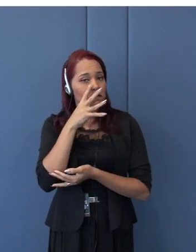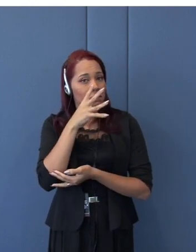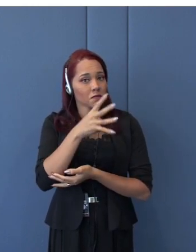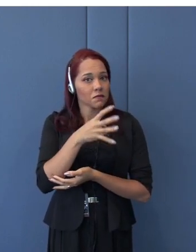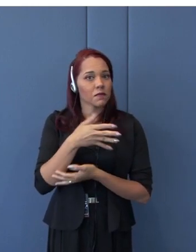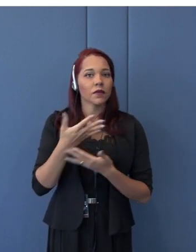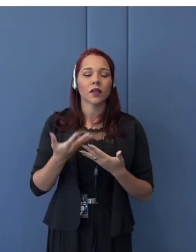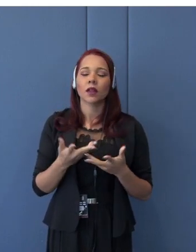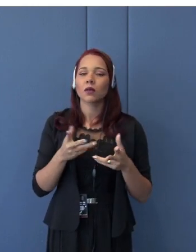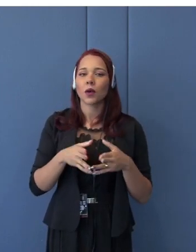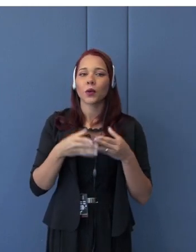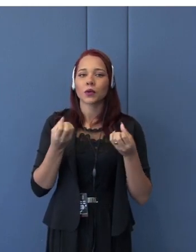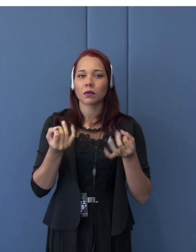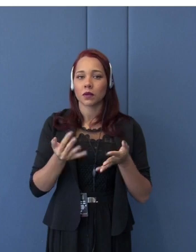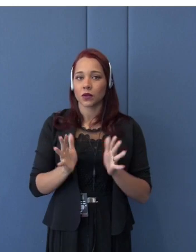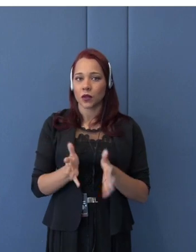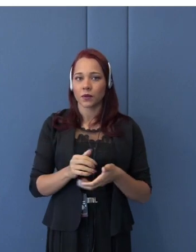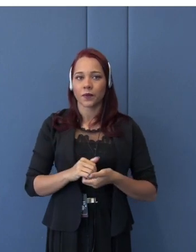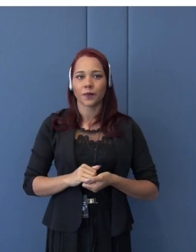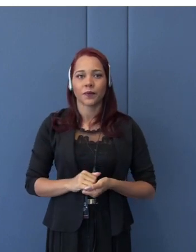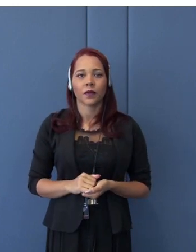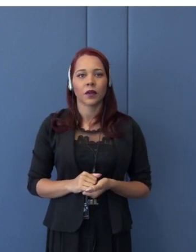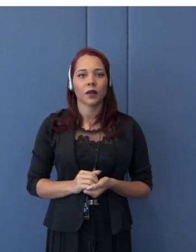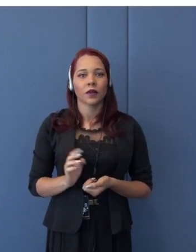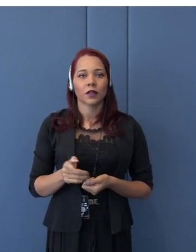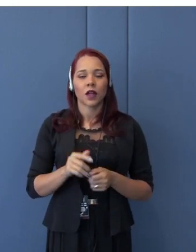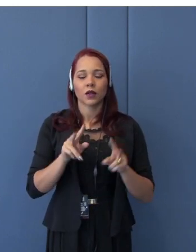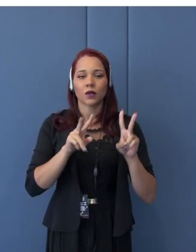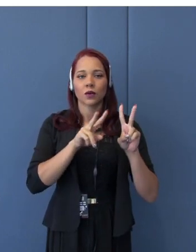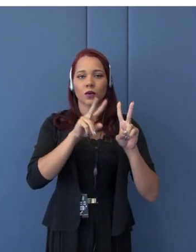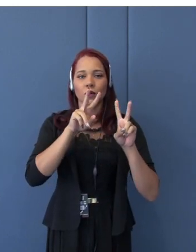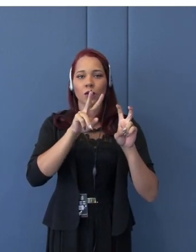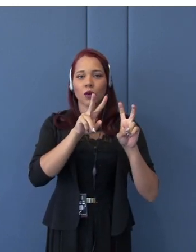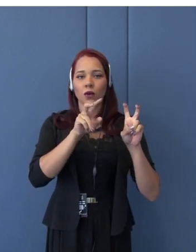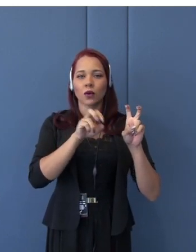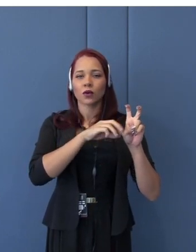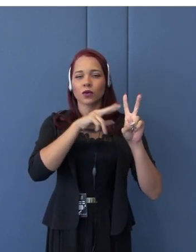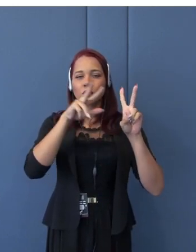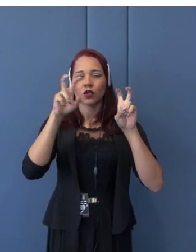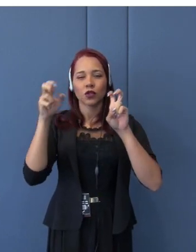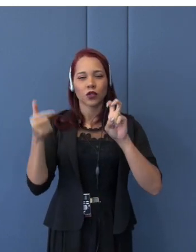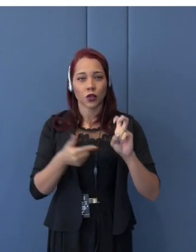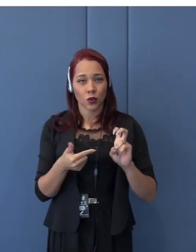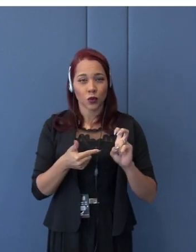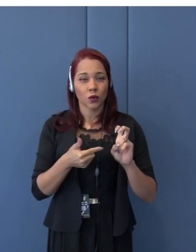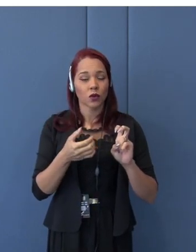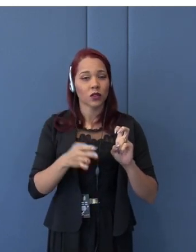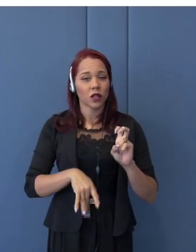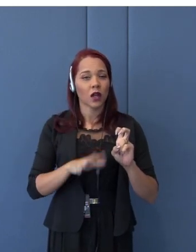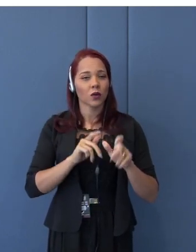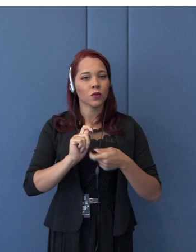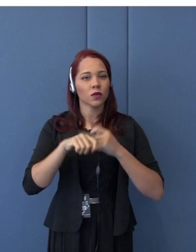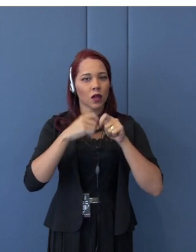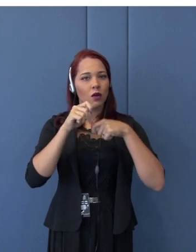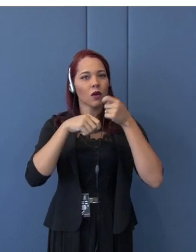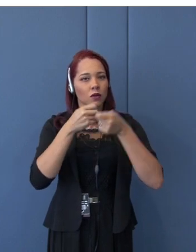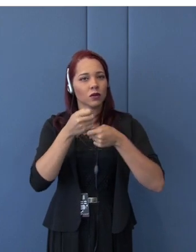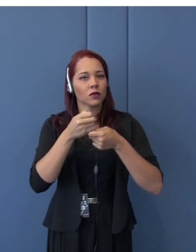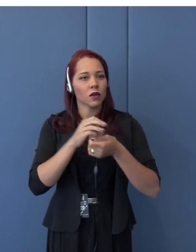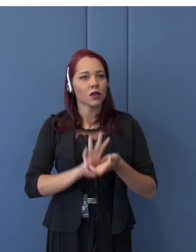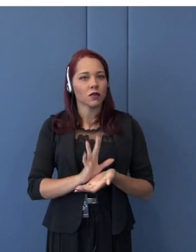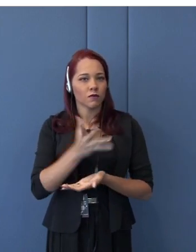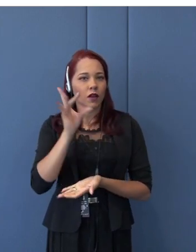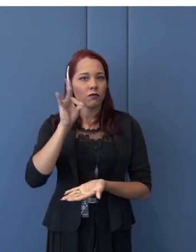sort of subtitle there, from de facto business-driven integration to a de jure institution-driven integration,